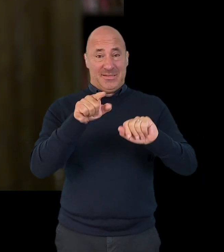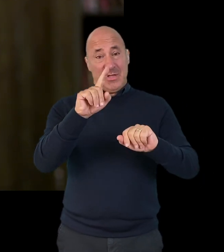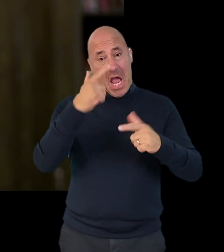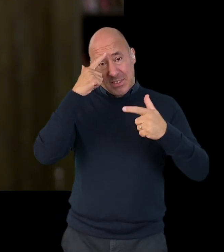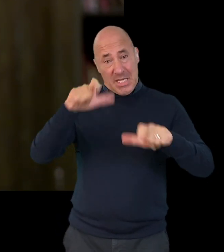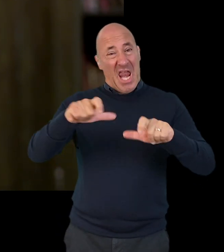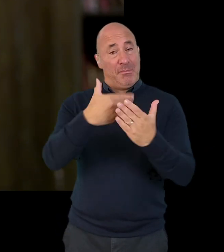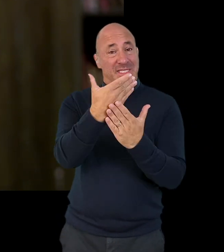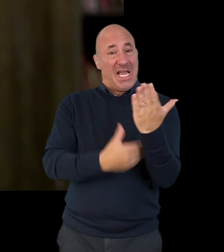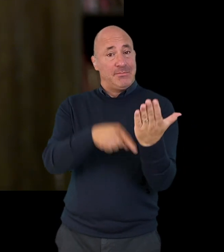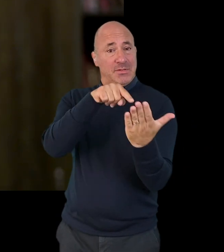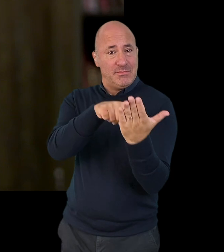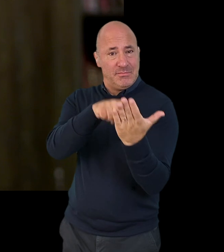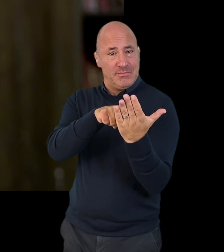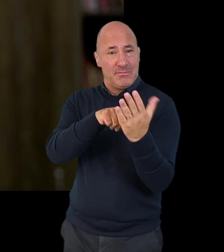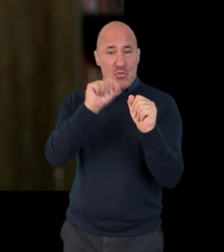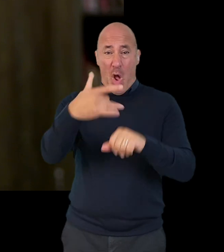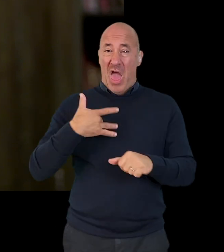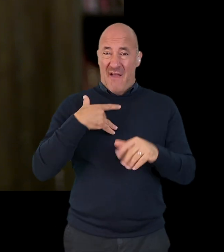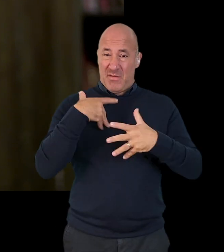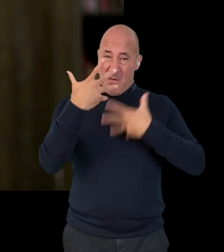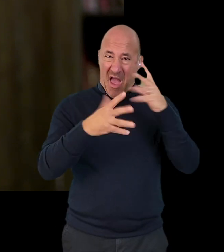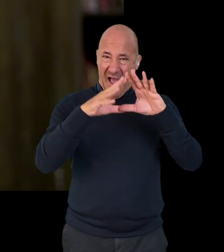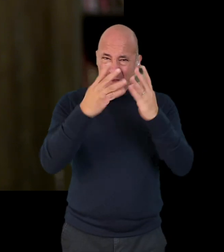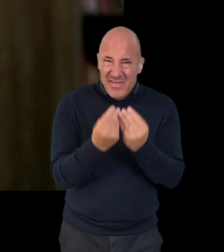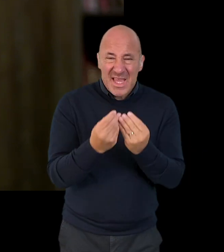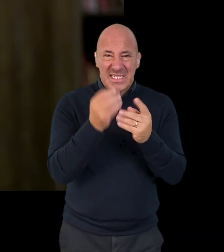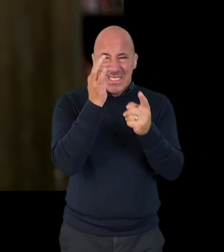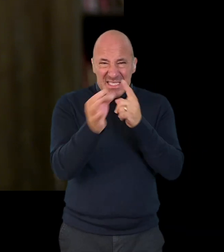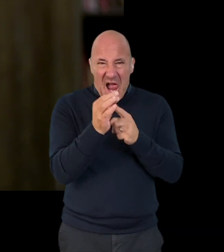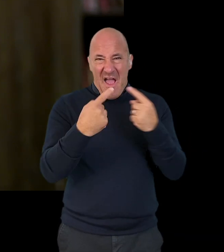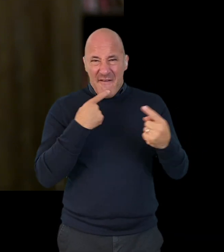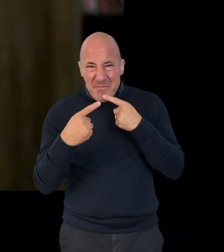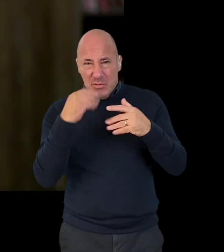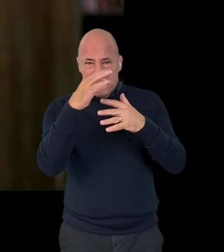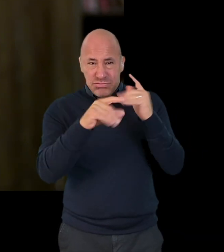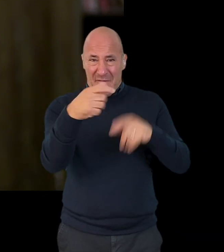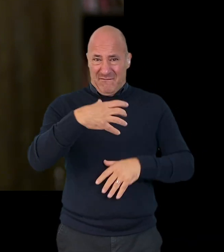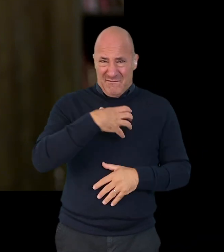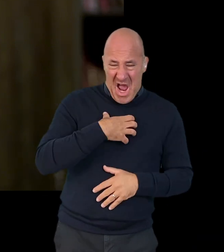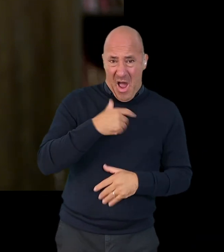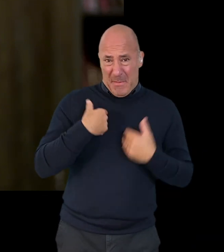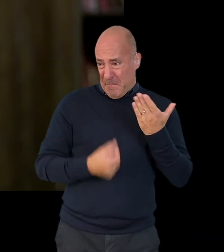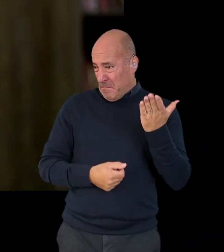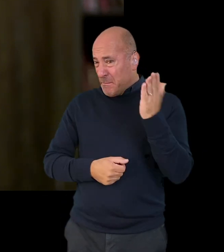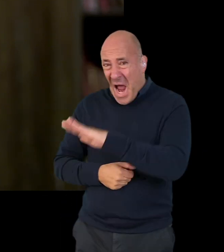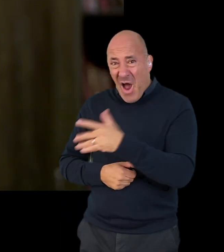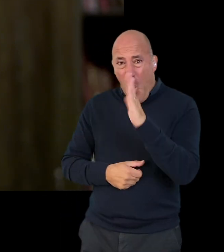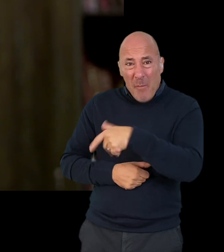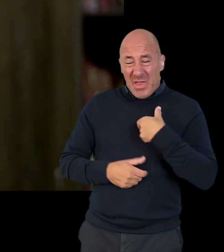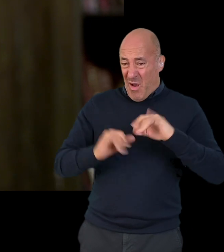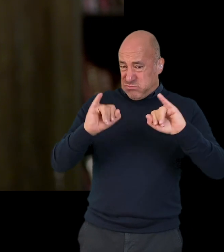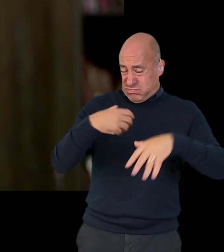your asylum statement. It deals with all of your life, all of your details, and it deals with the fear that you have